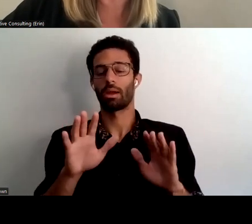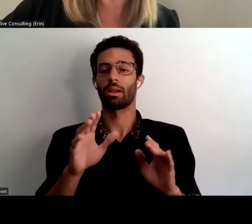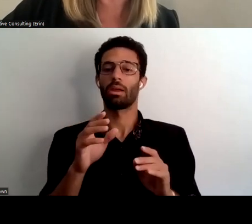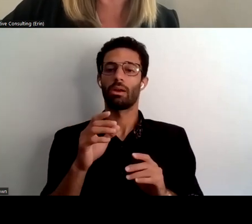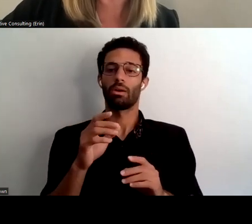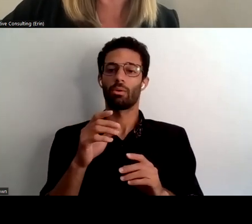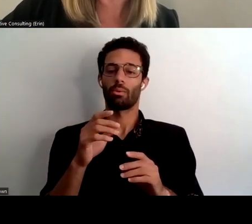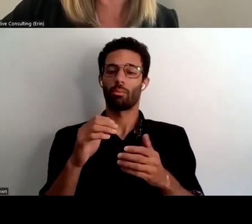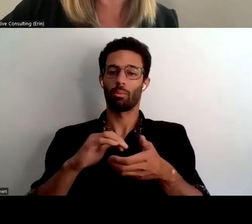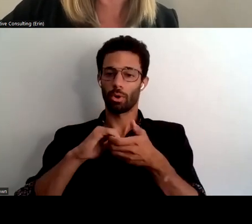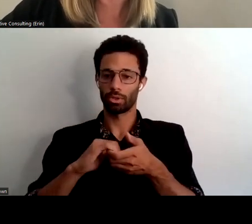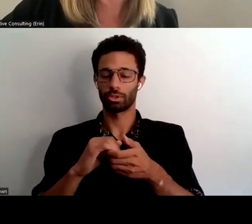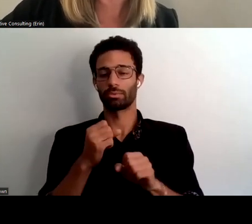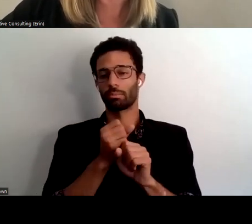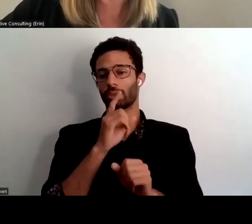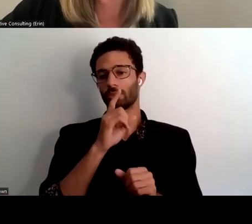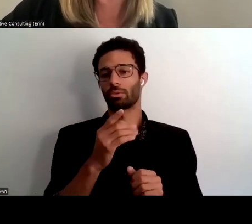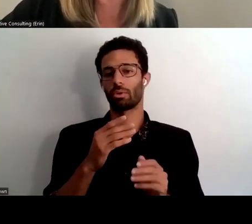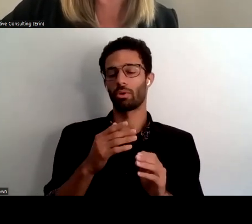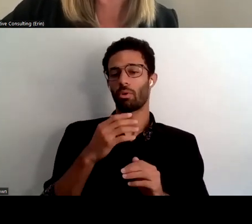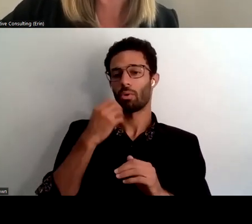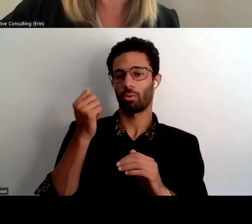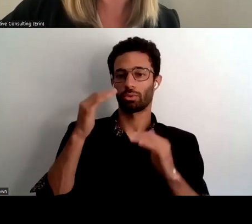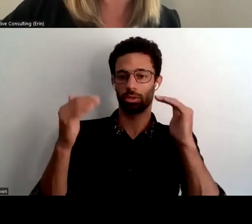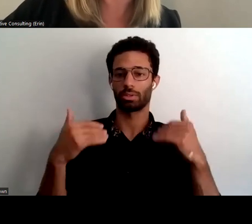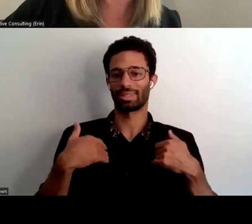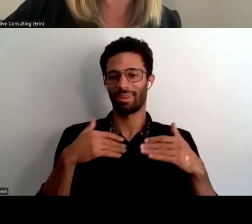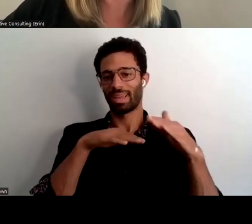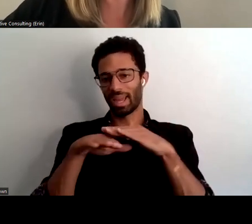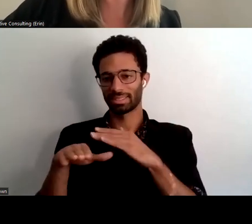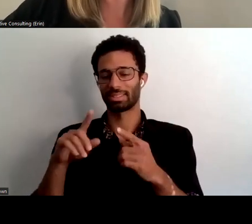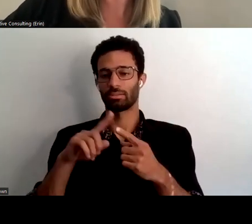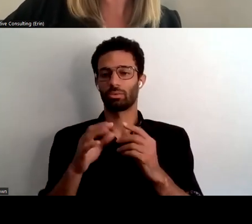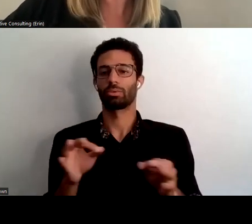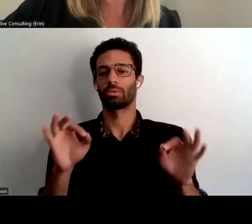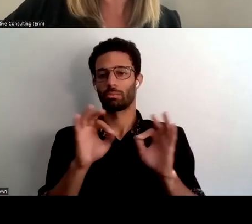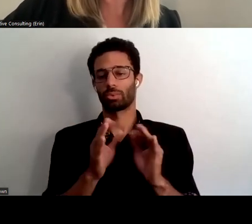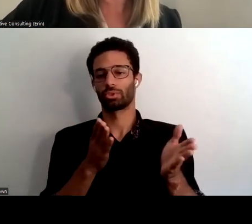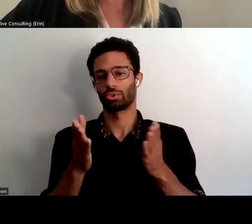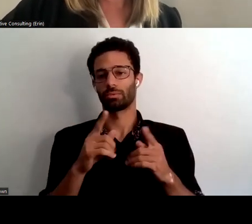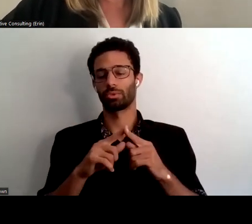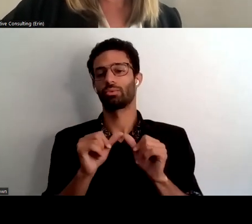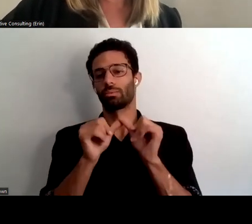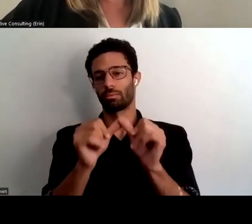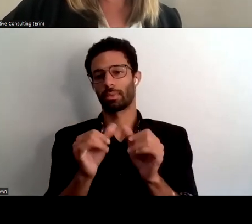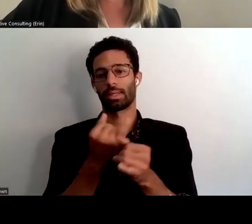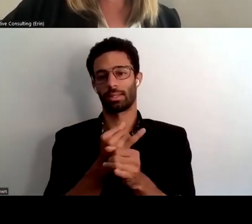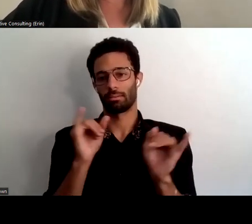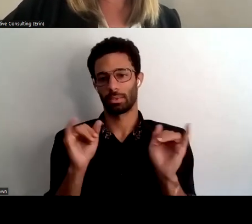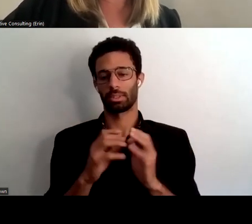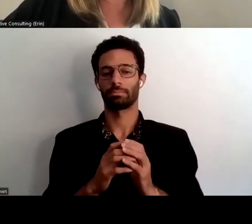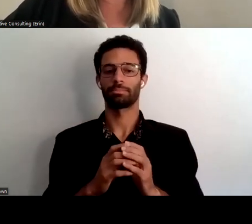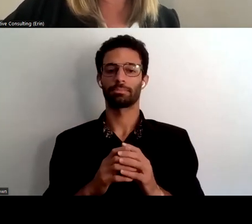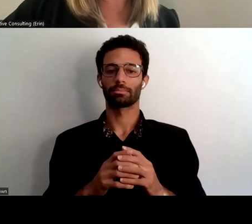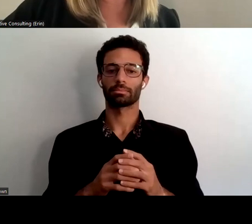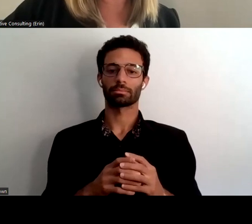ensure older adults have access to essential services to remain independent and then that takes us to